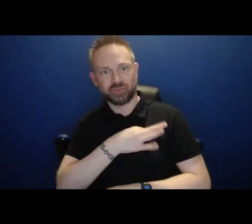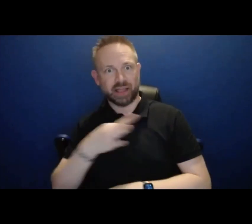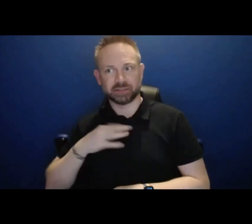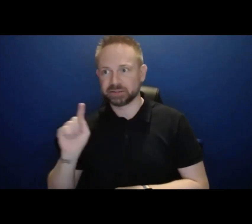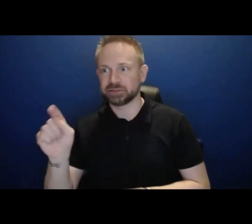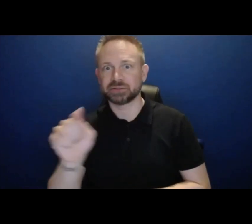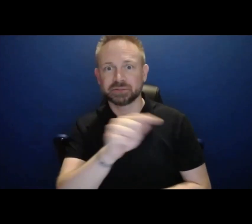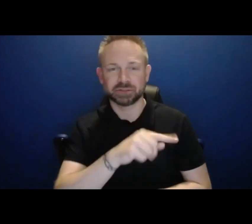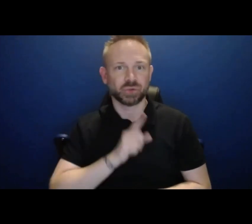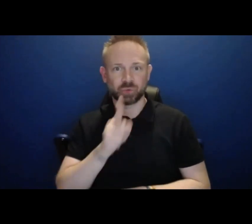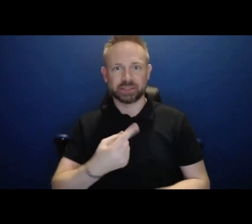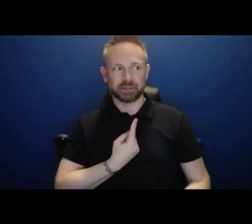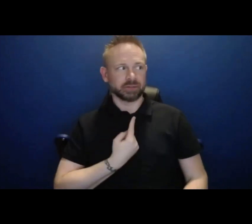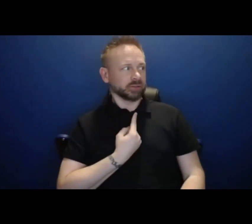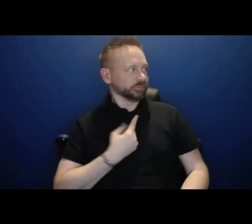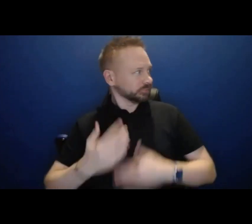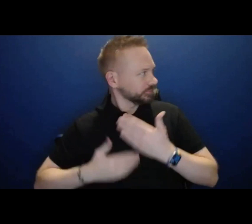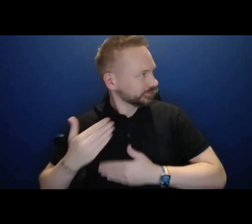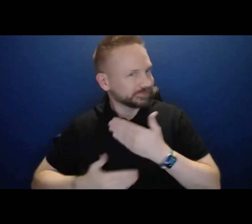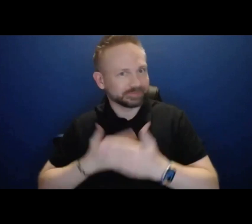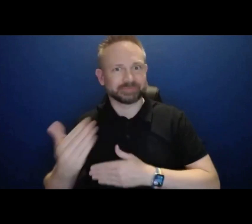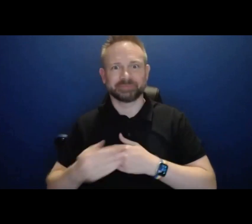we had to work just one on one with the vendor.